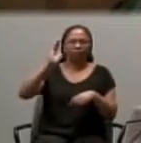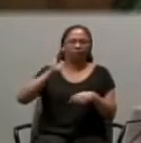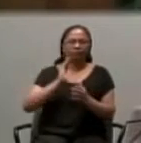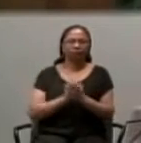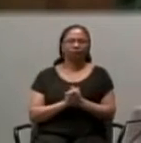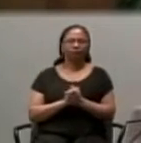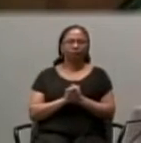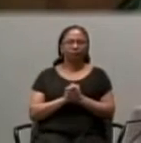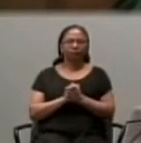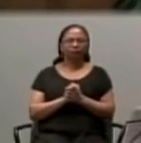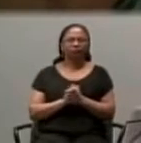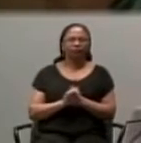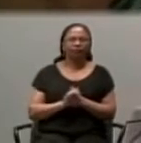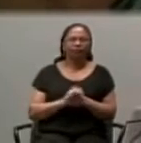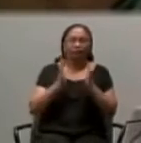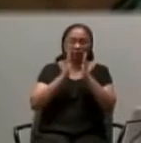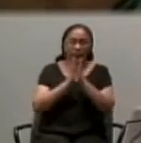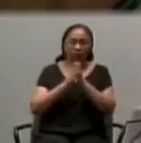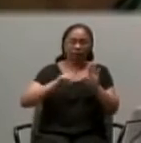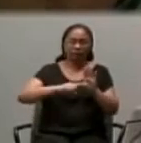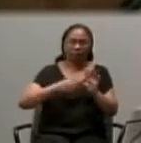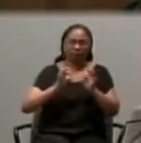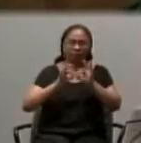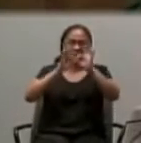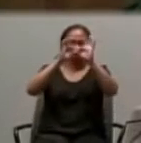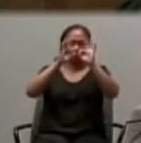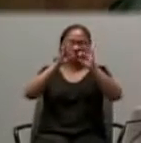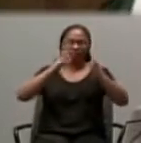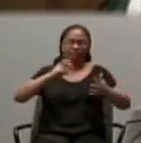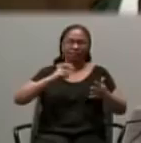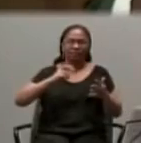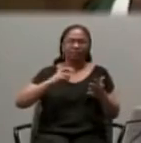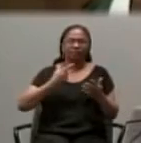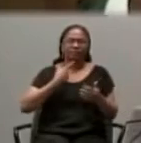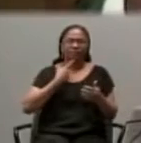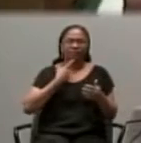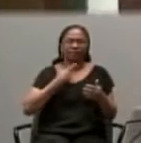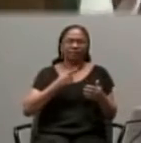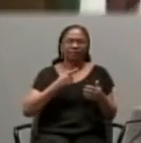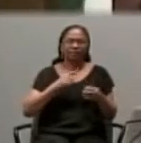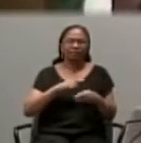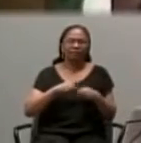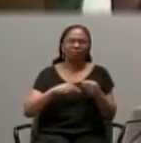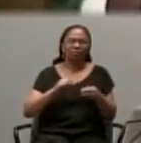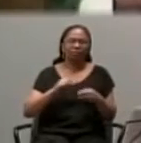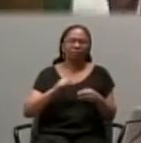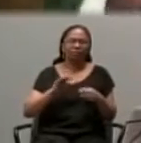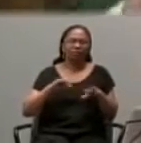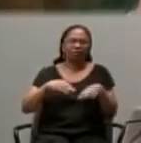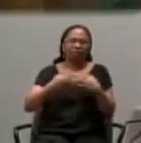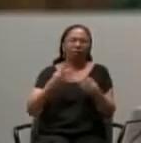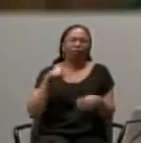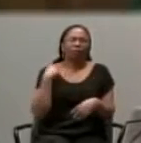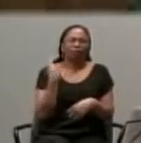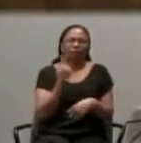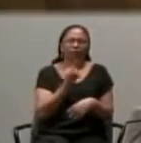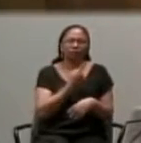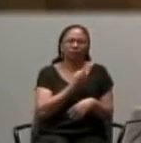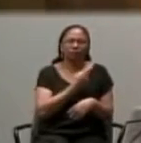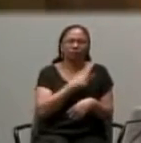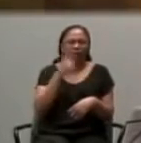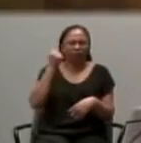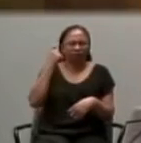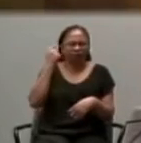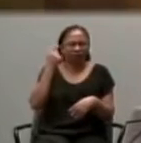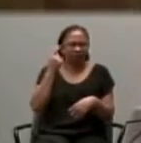And the opening prayer locates our understanding or our approach to these readings very well